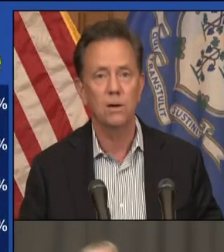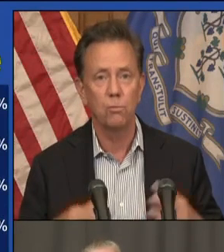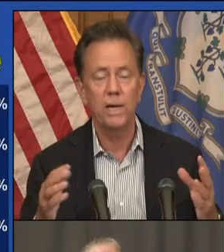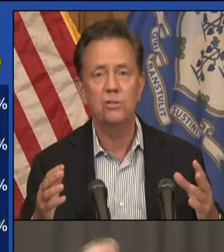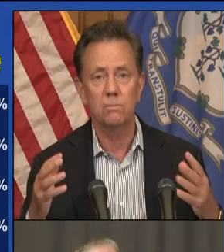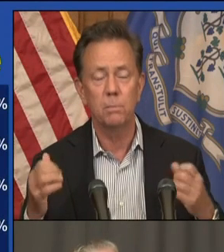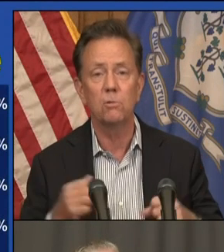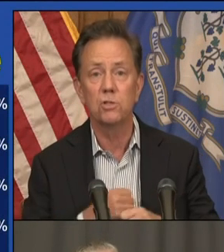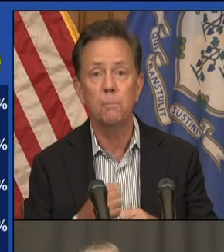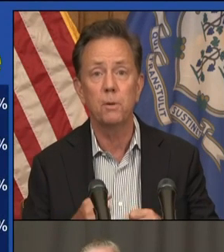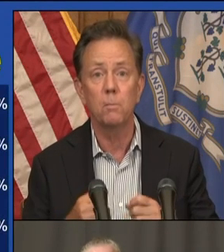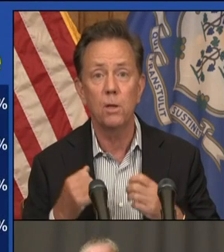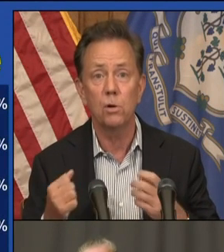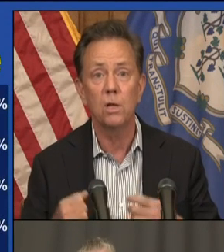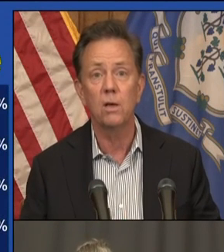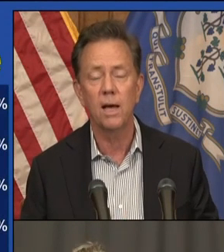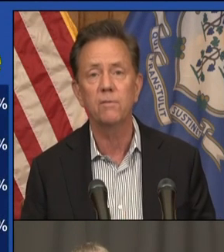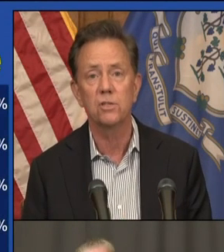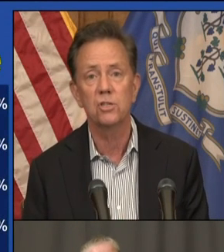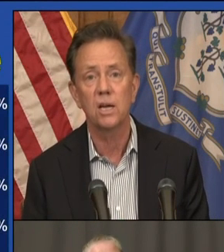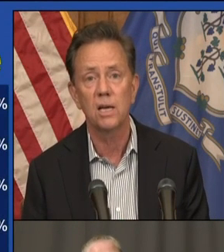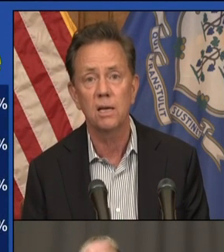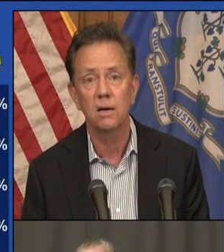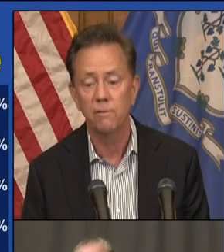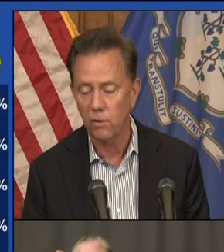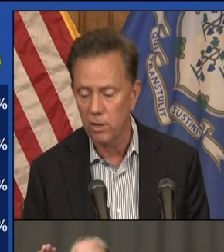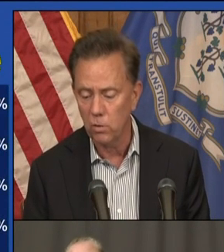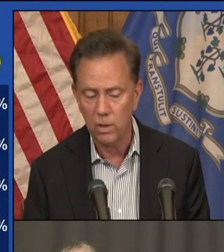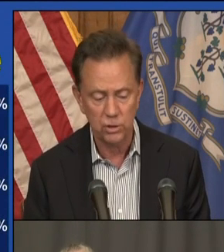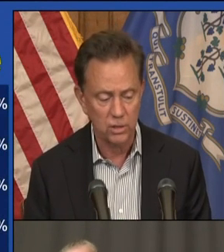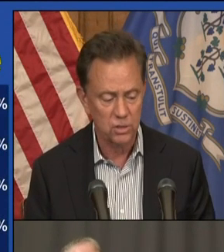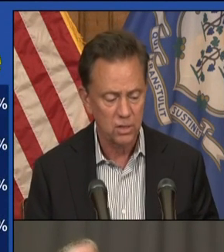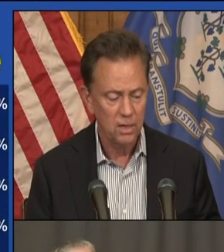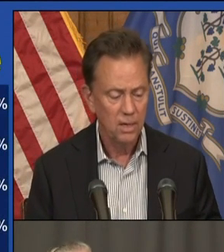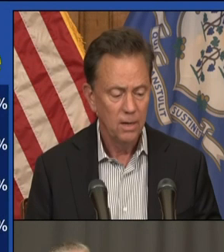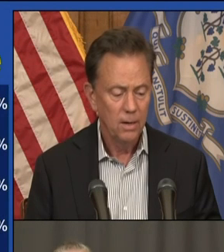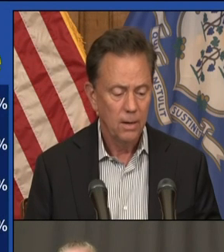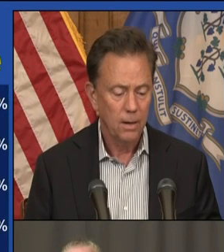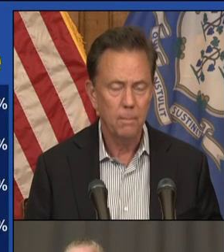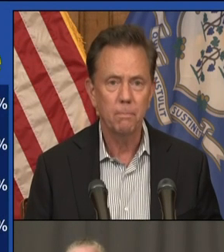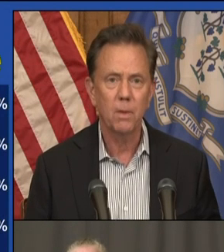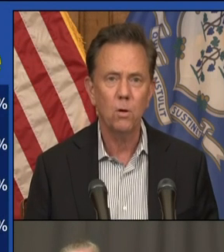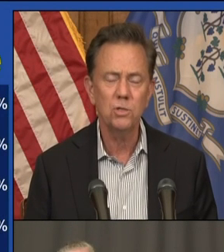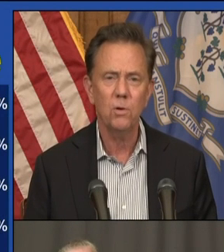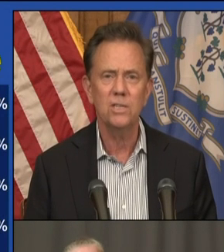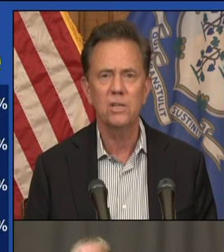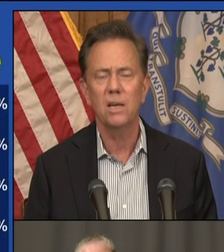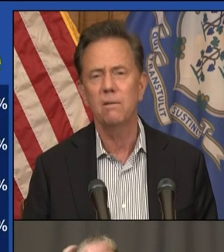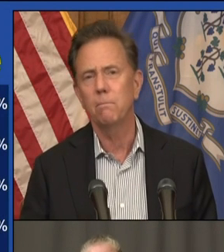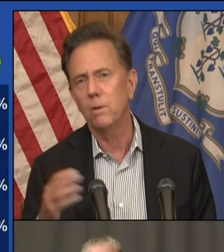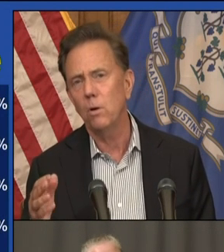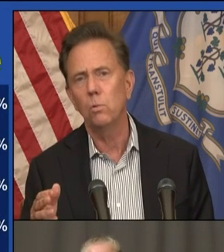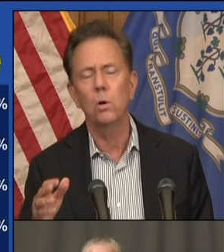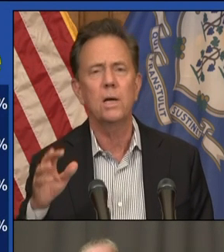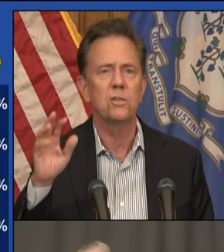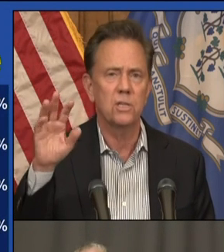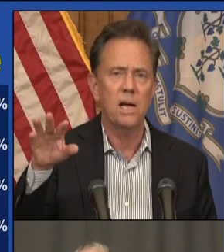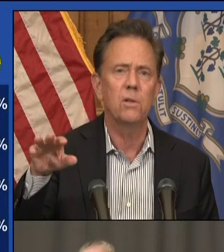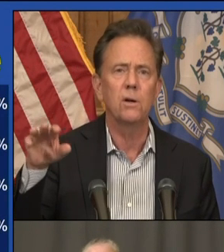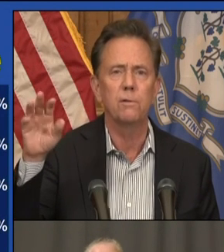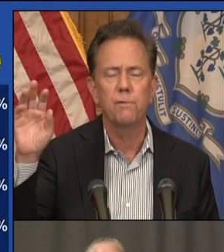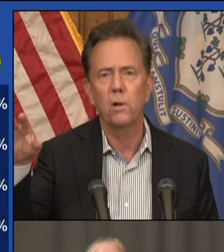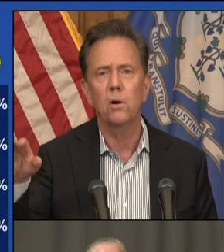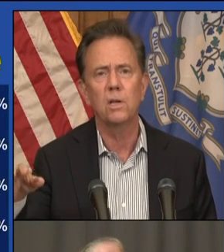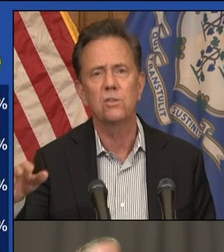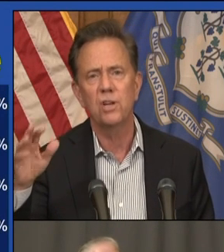not like a region builds up an immunity. You have to stay very cautious. Also, I say, you know, look, it's